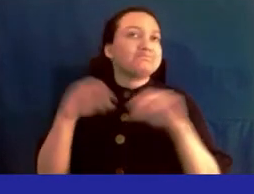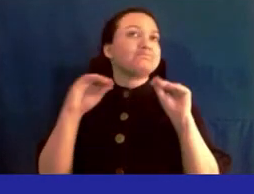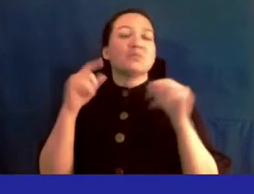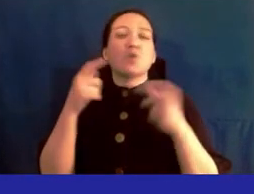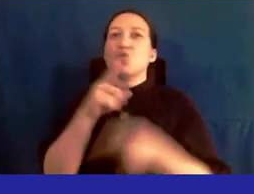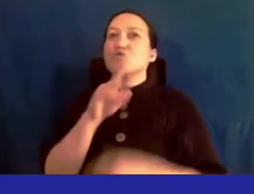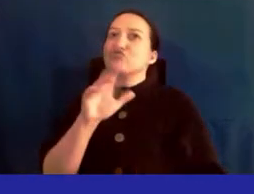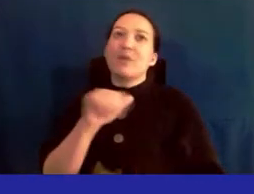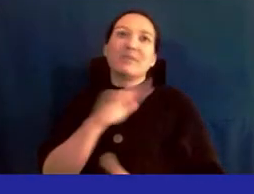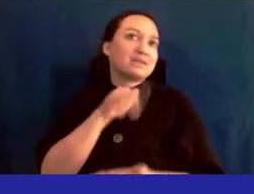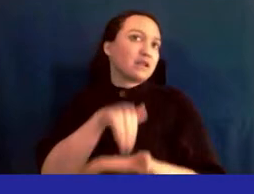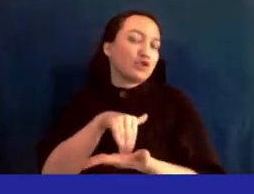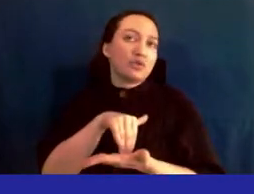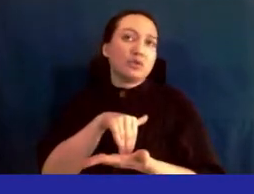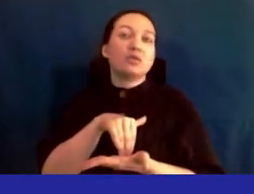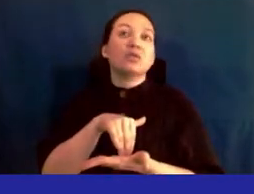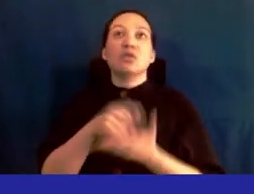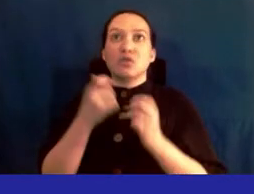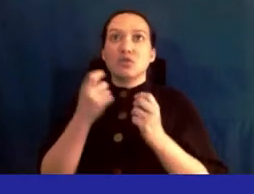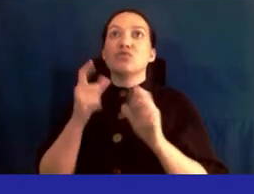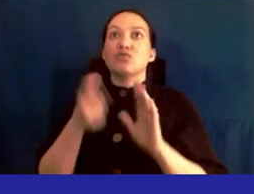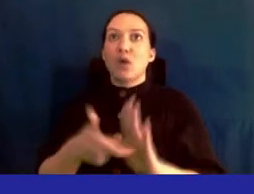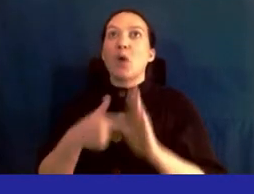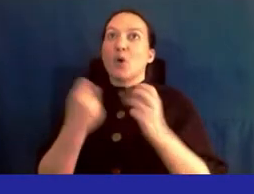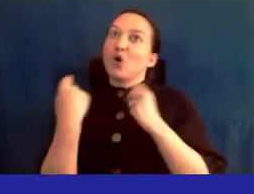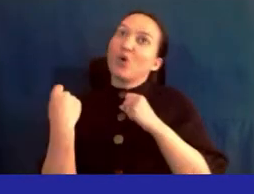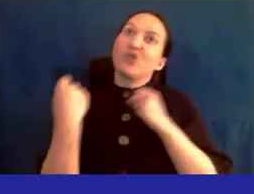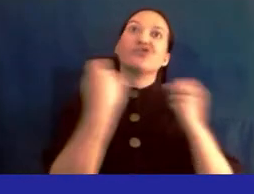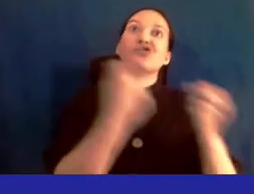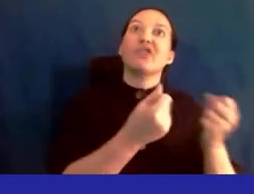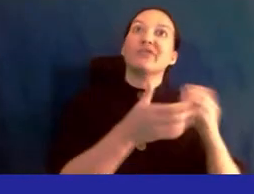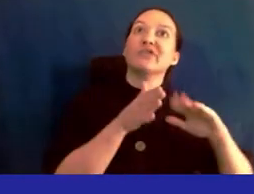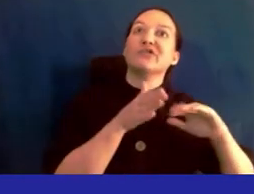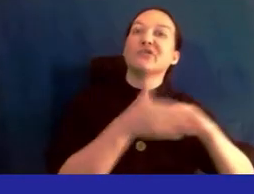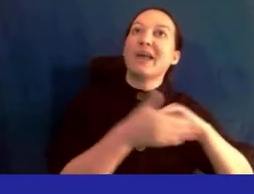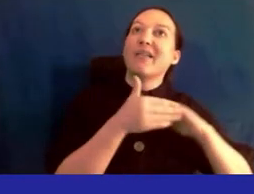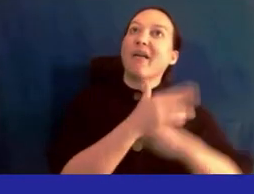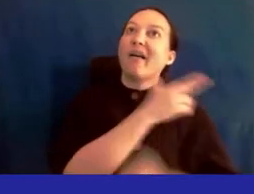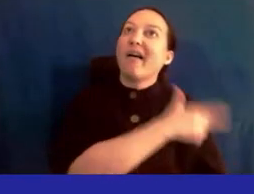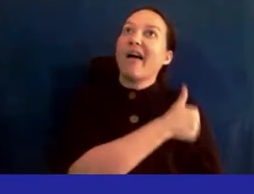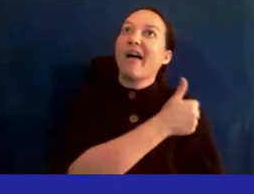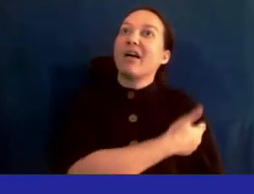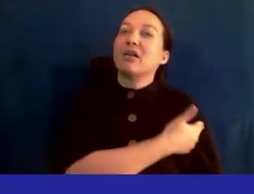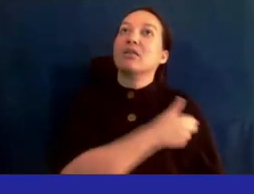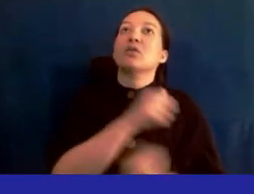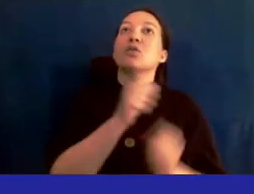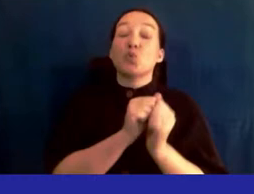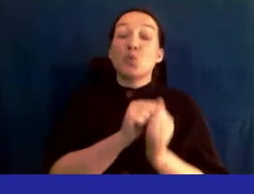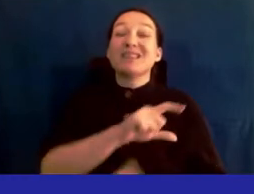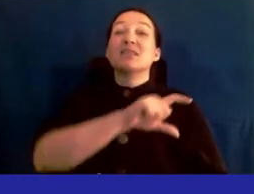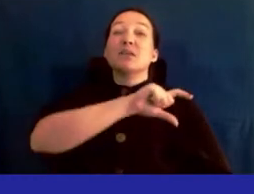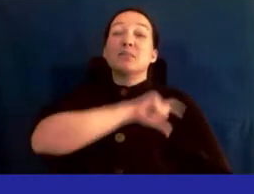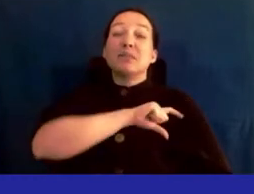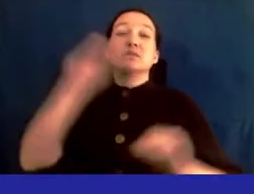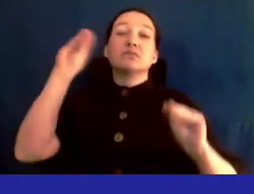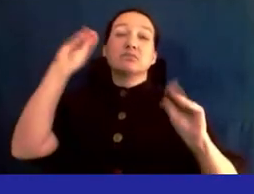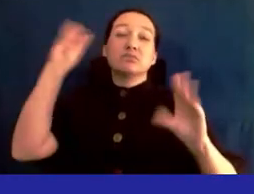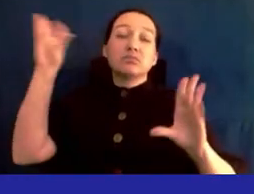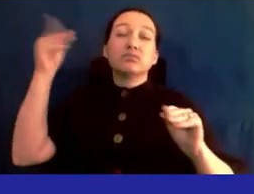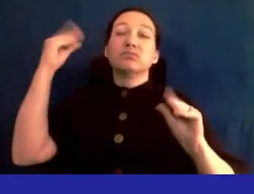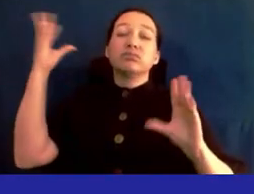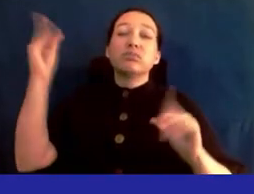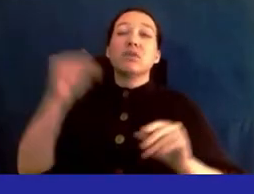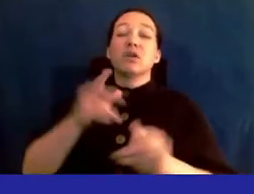so they had to go to jamaica hospital which took them with a police escort over